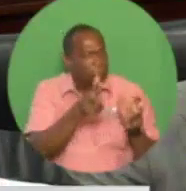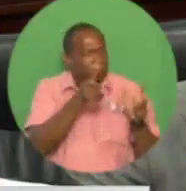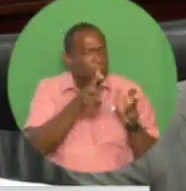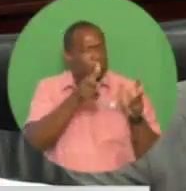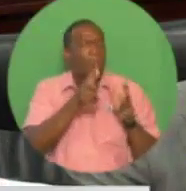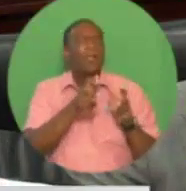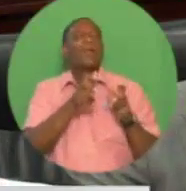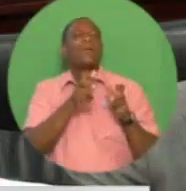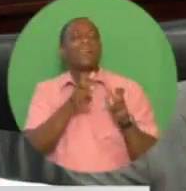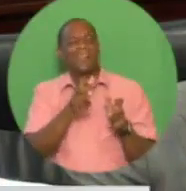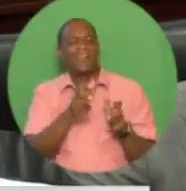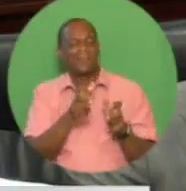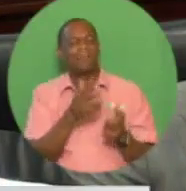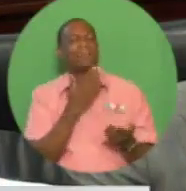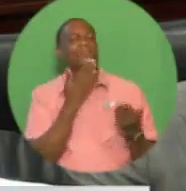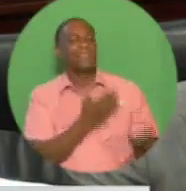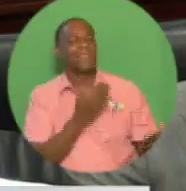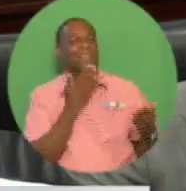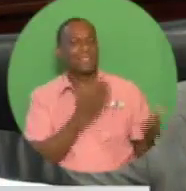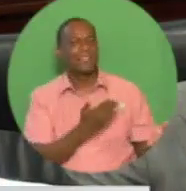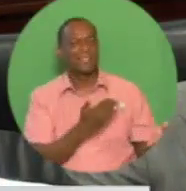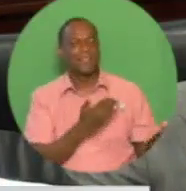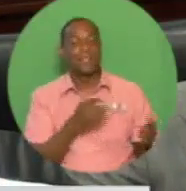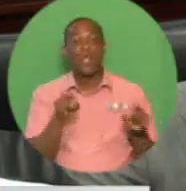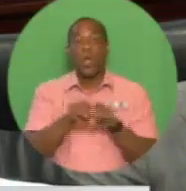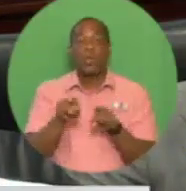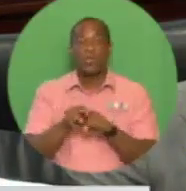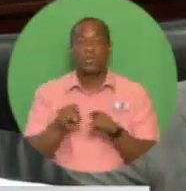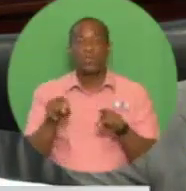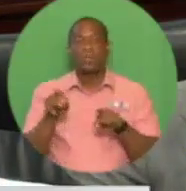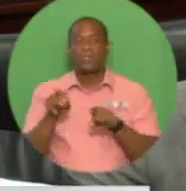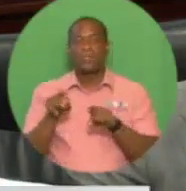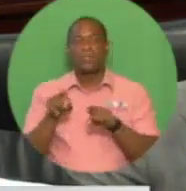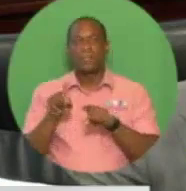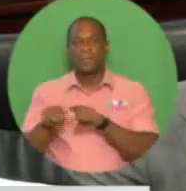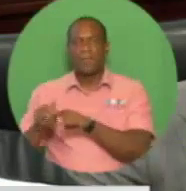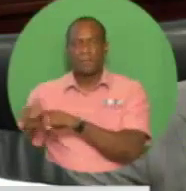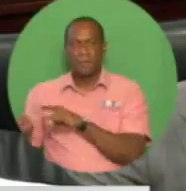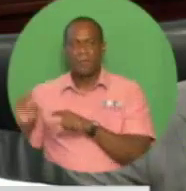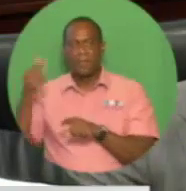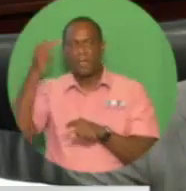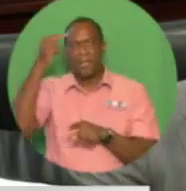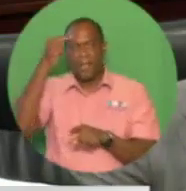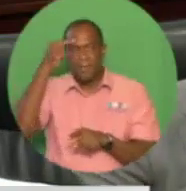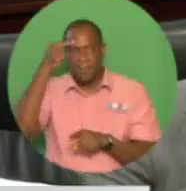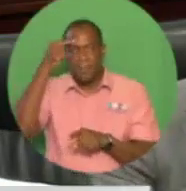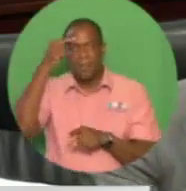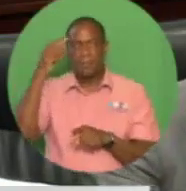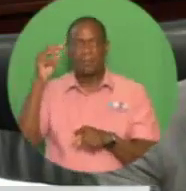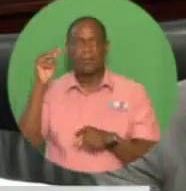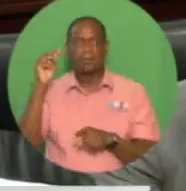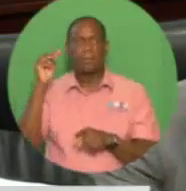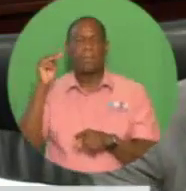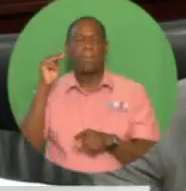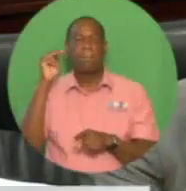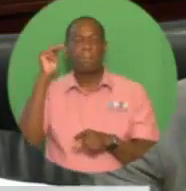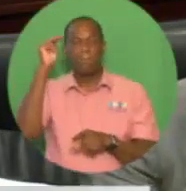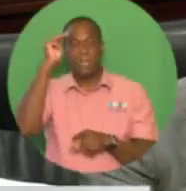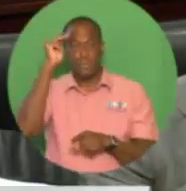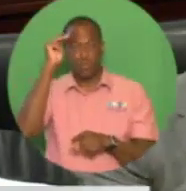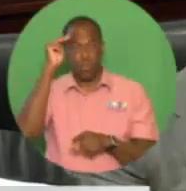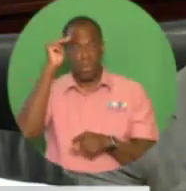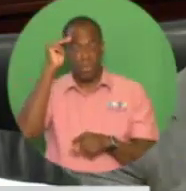the public officials at the various ministries and departments have worked beyond the call of duty. I wish to express my